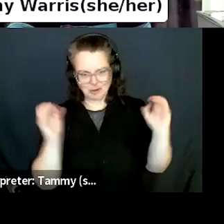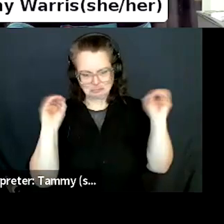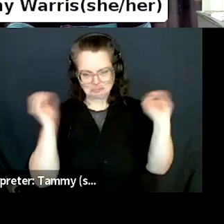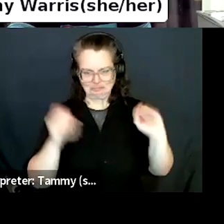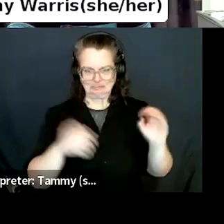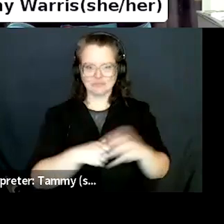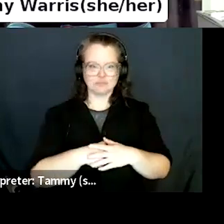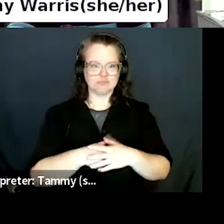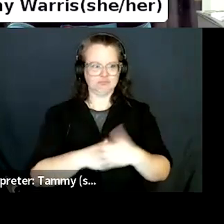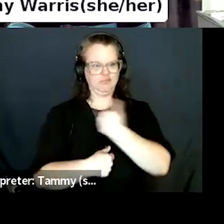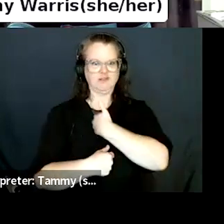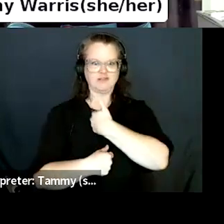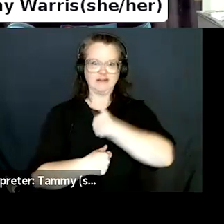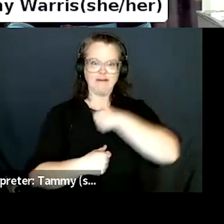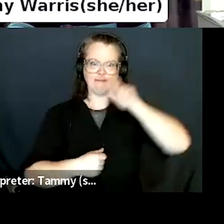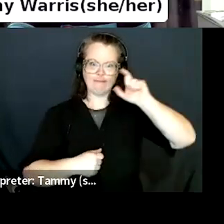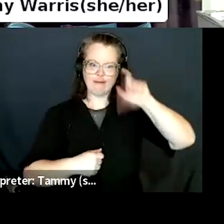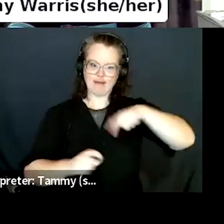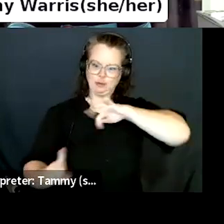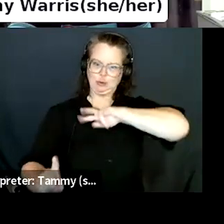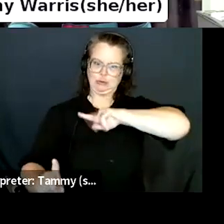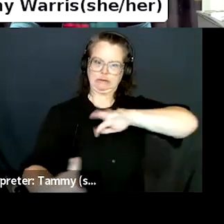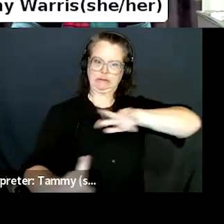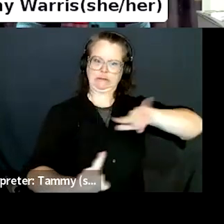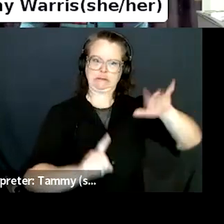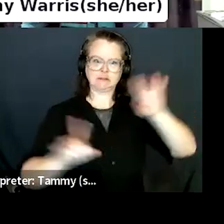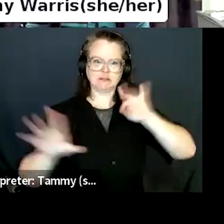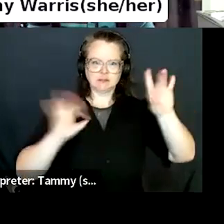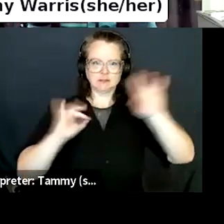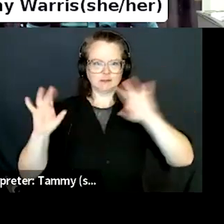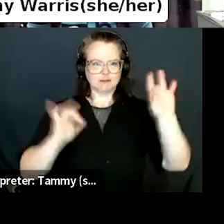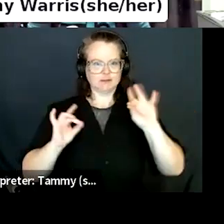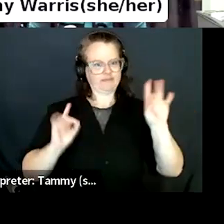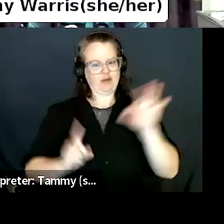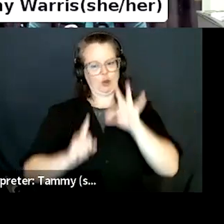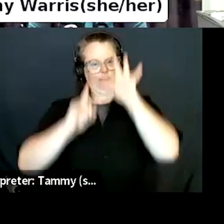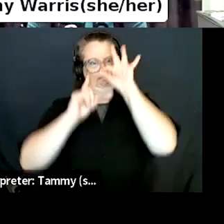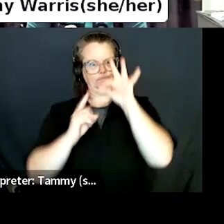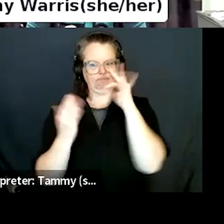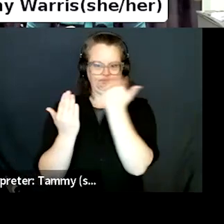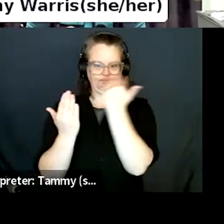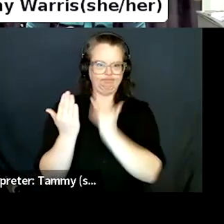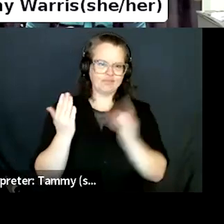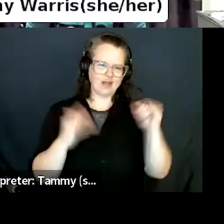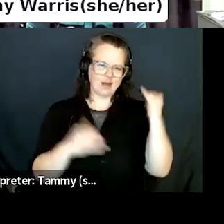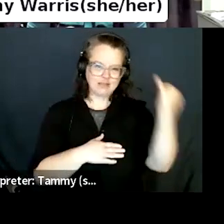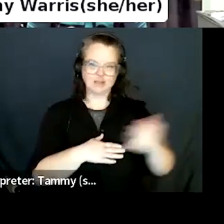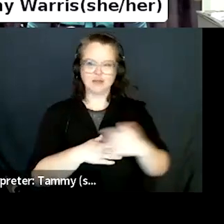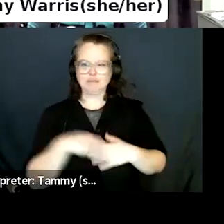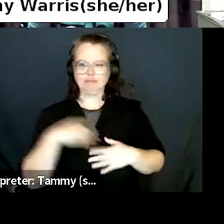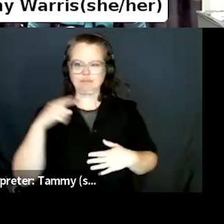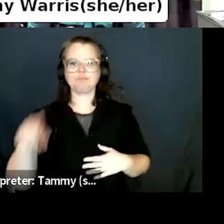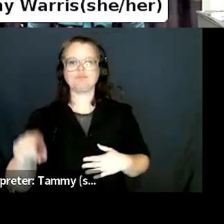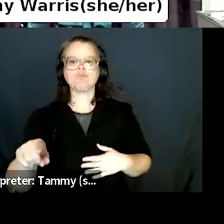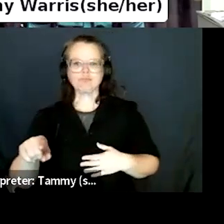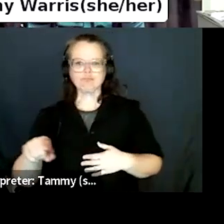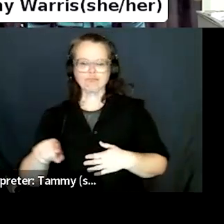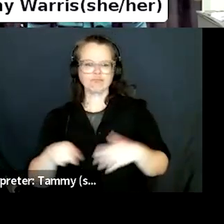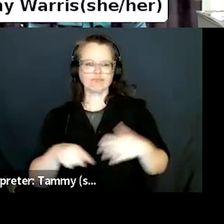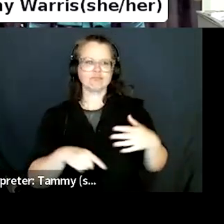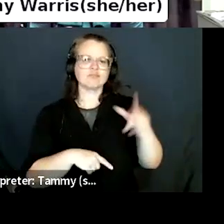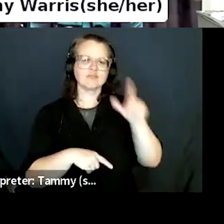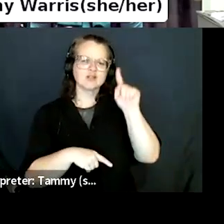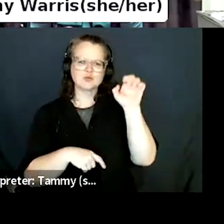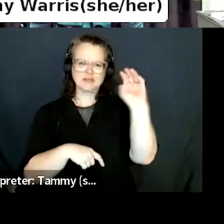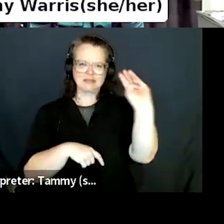Great. think I, I'm gonna, uh, skip to, uh, question five on this one, uh, just because it, it